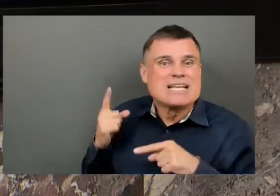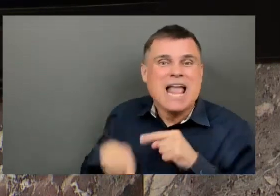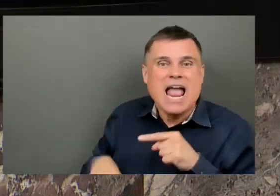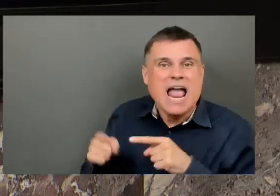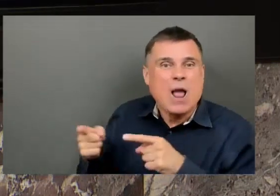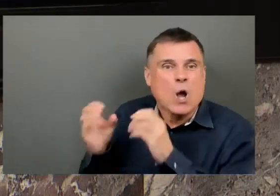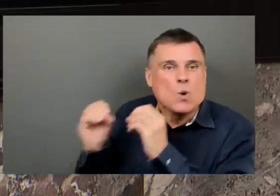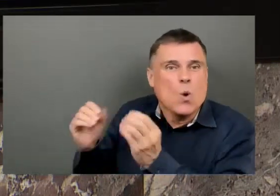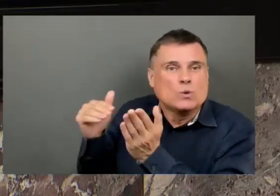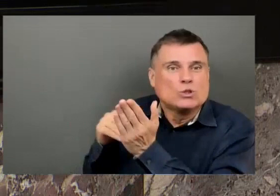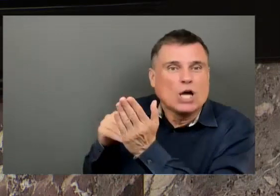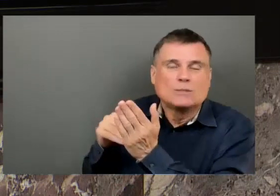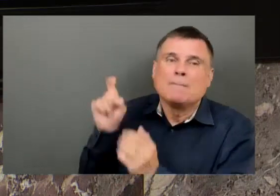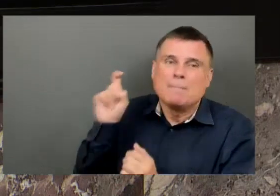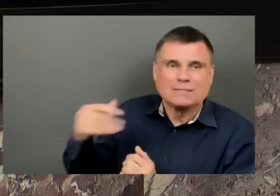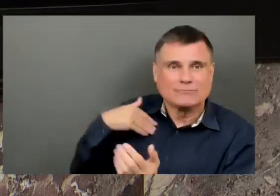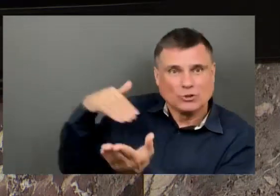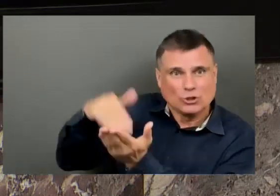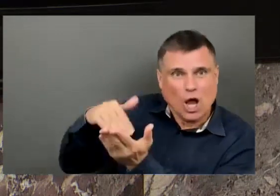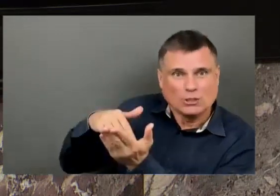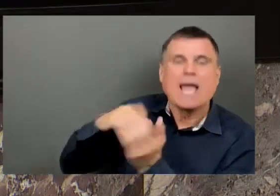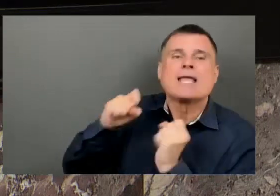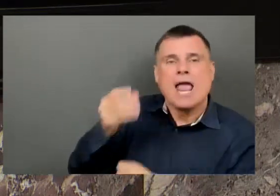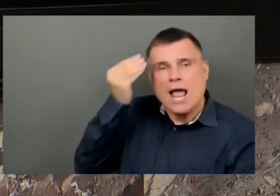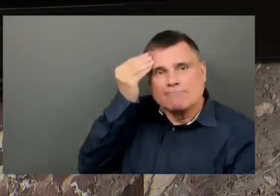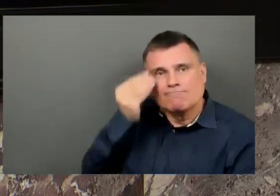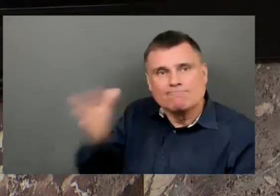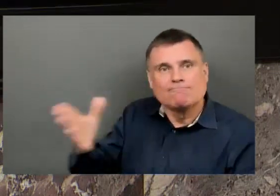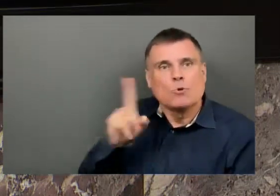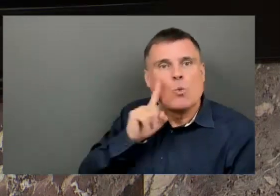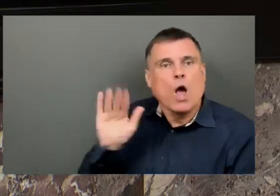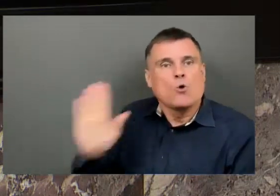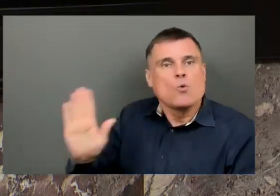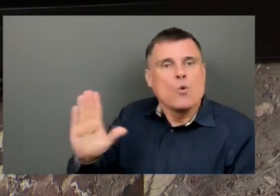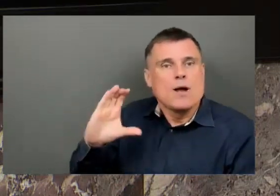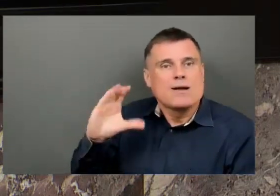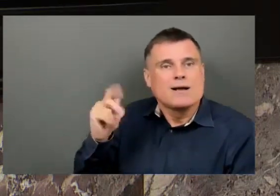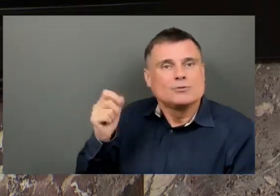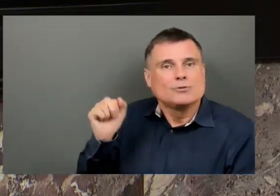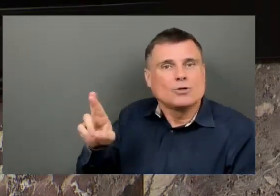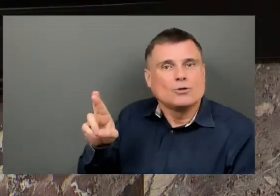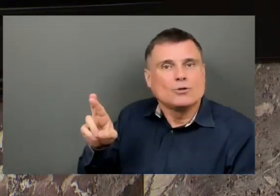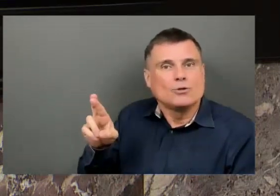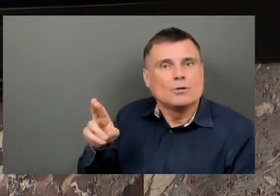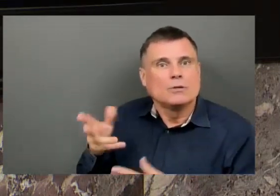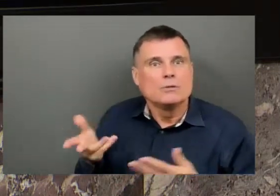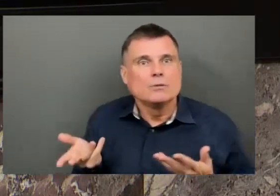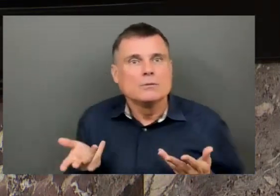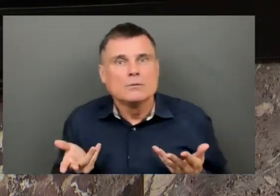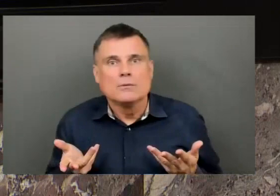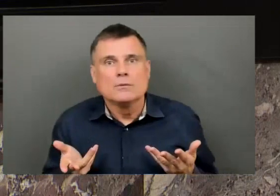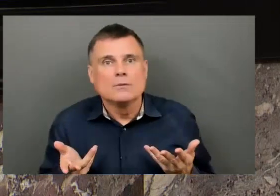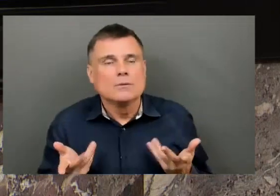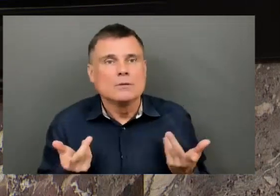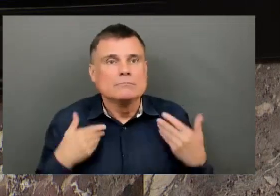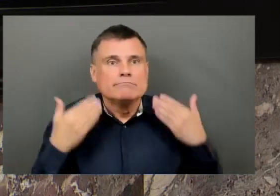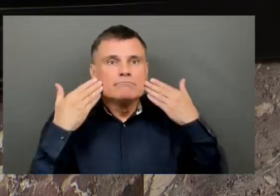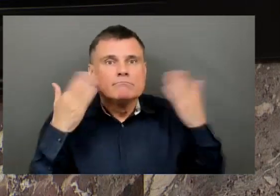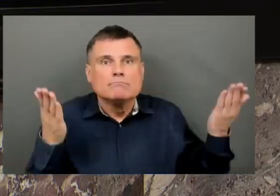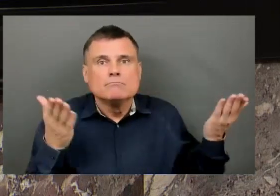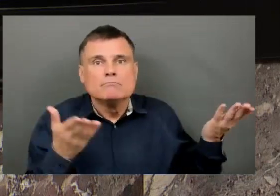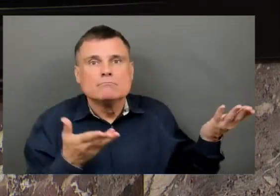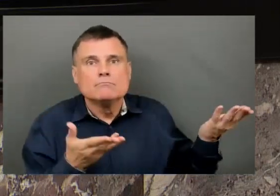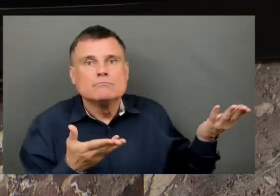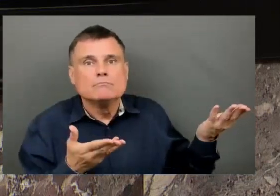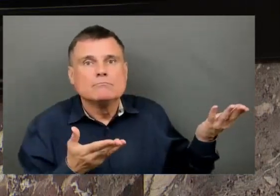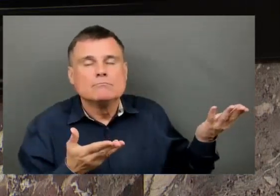before, and it's a direct comparison to the system we have today versus the system before. Working together with our local